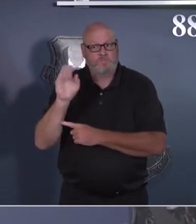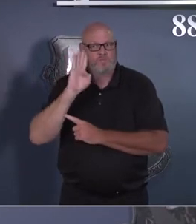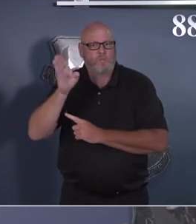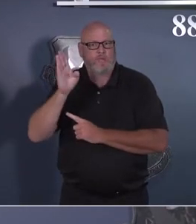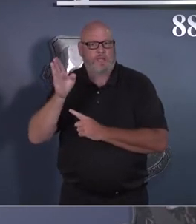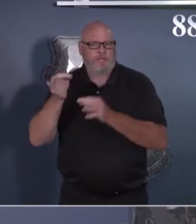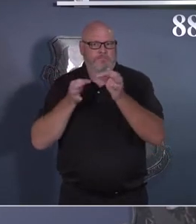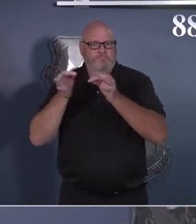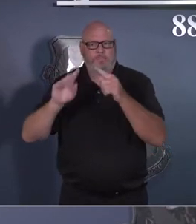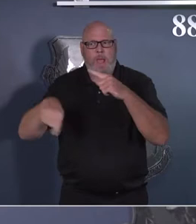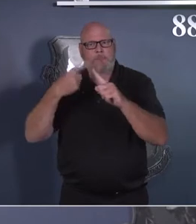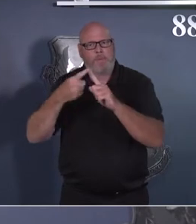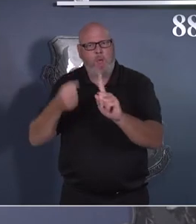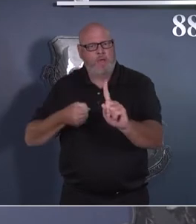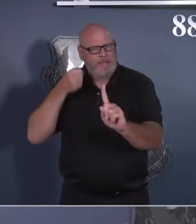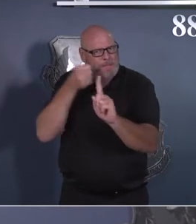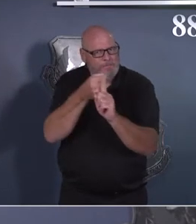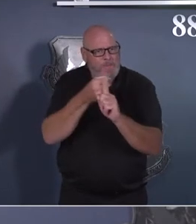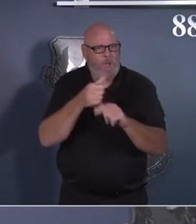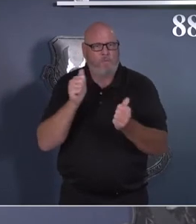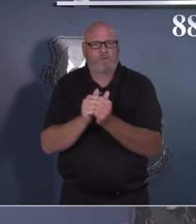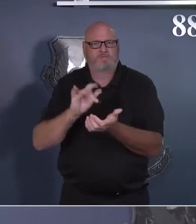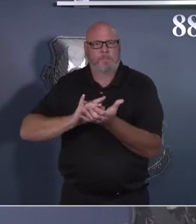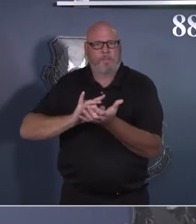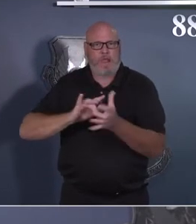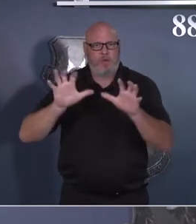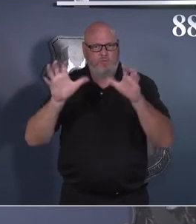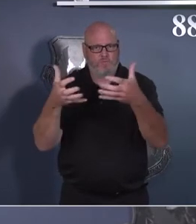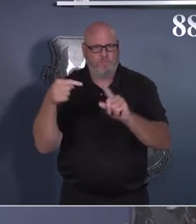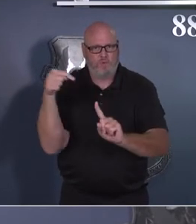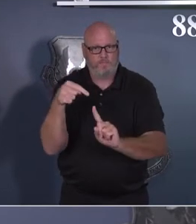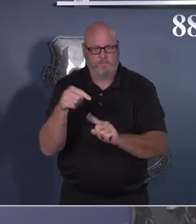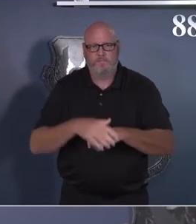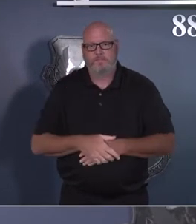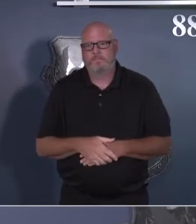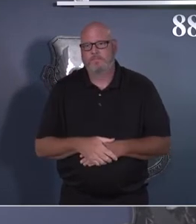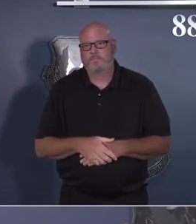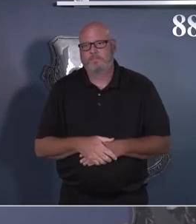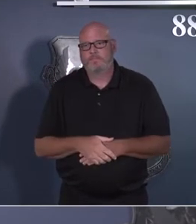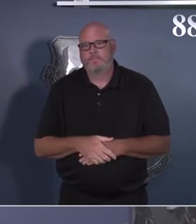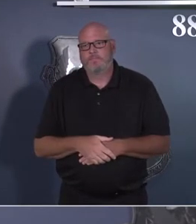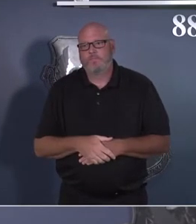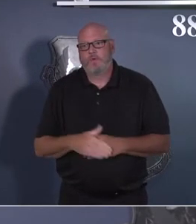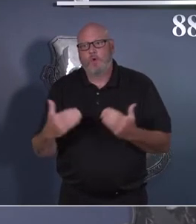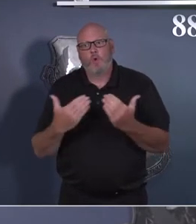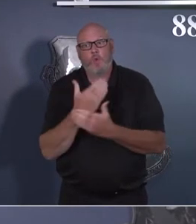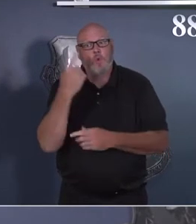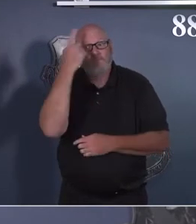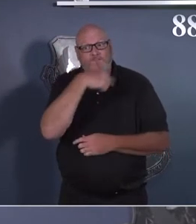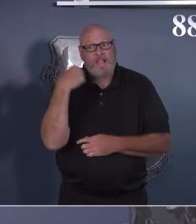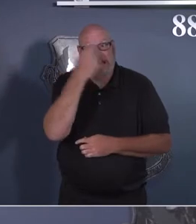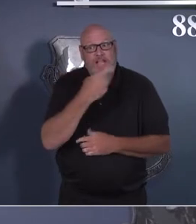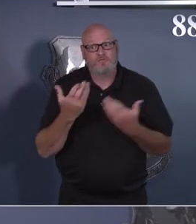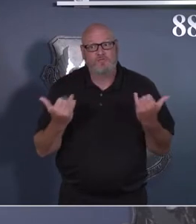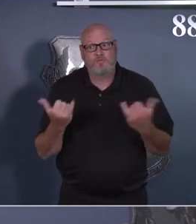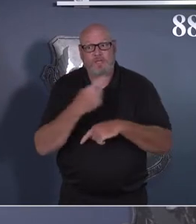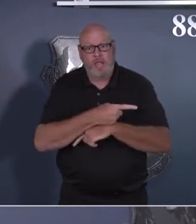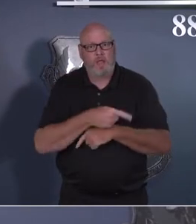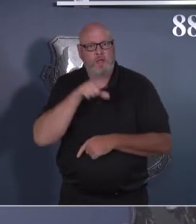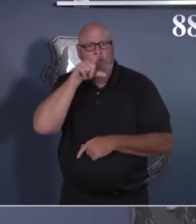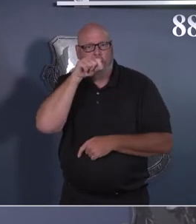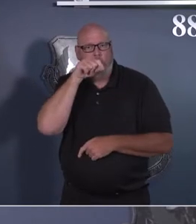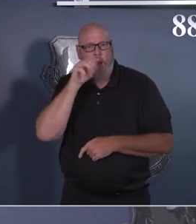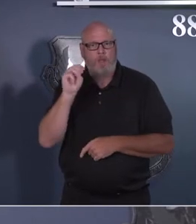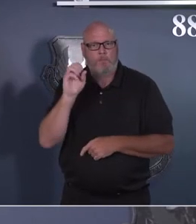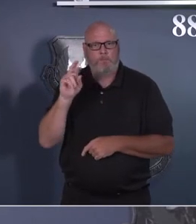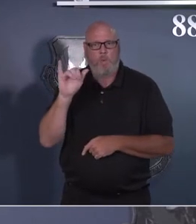Colonel Morris is our new mission support group commander. She replaced Colonel Paul Berger, and she's going to talk about some of the impacts or what you'll see around the